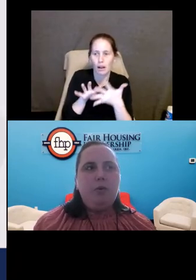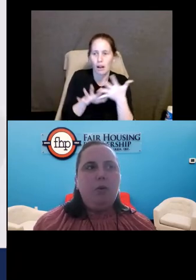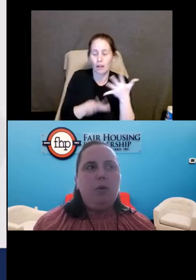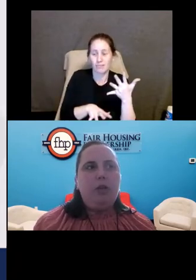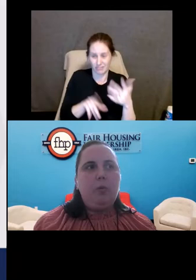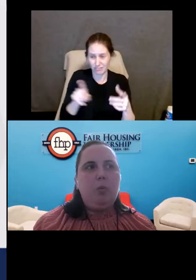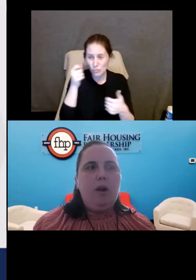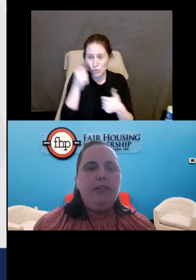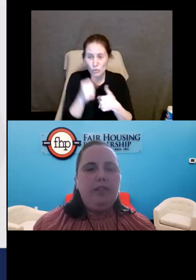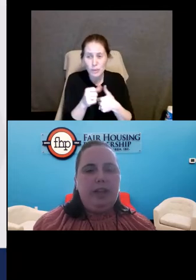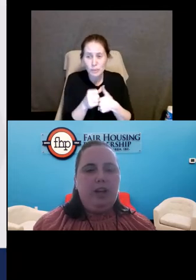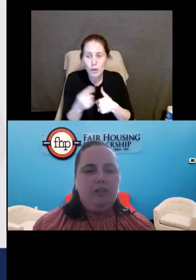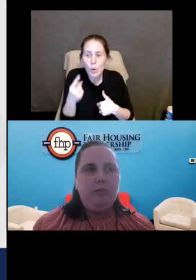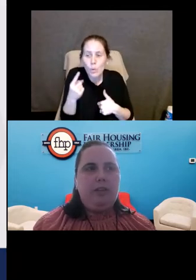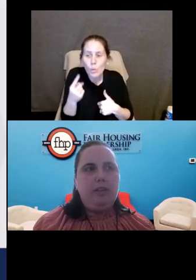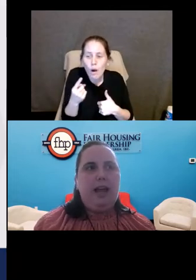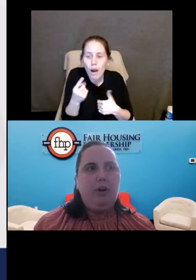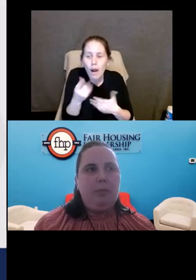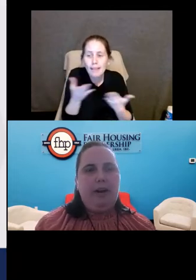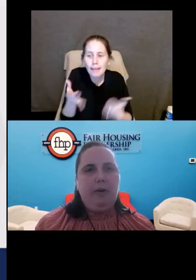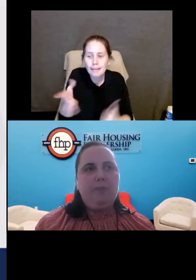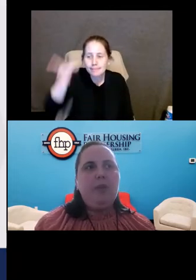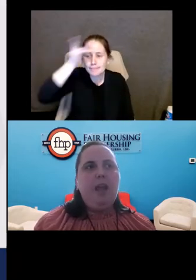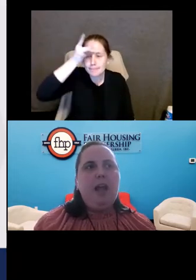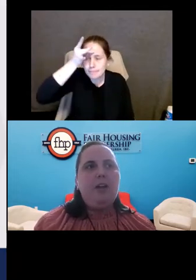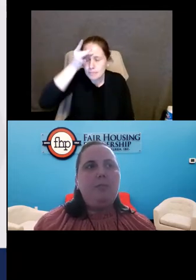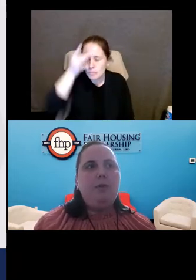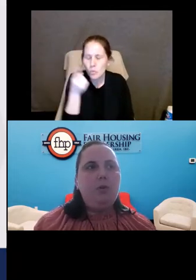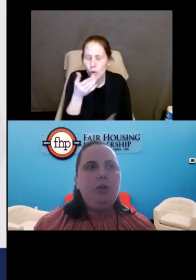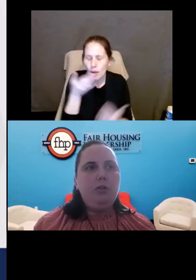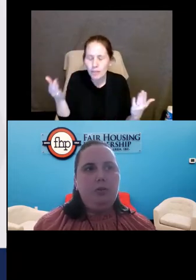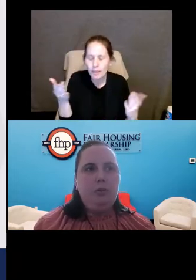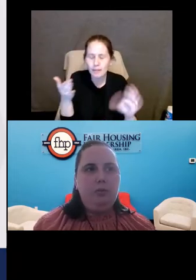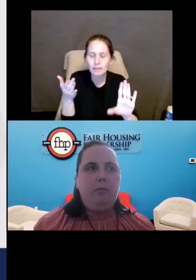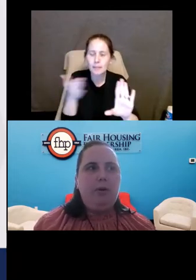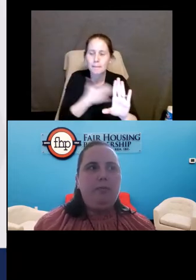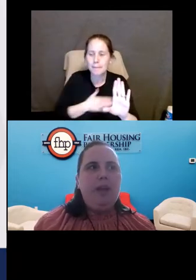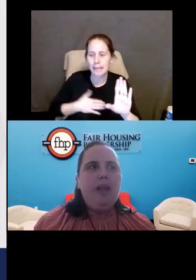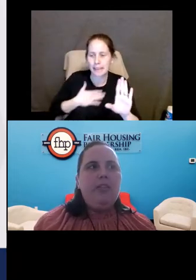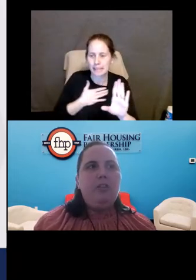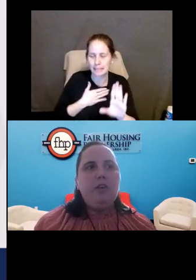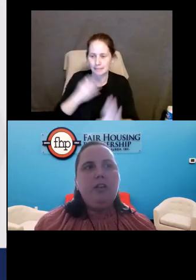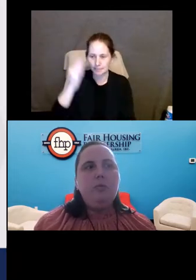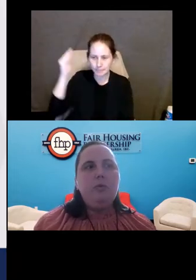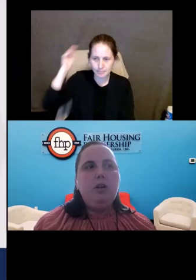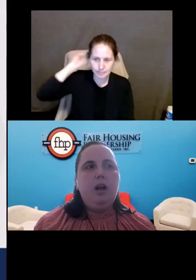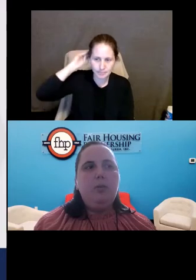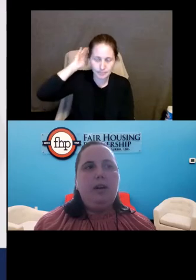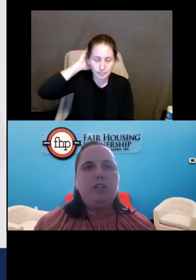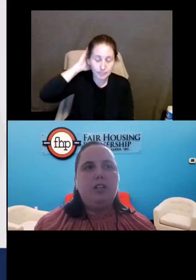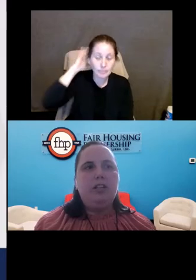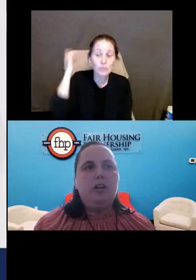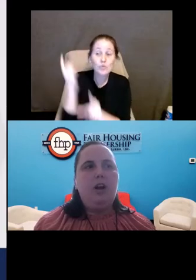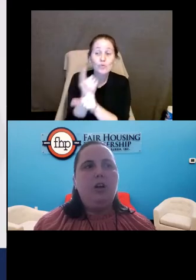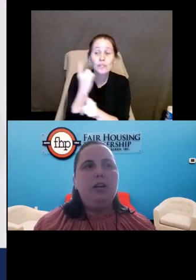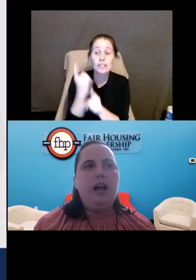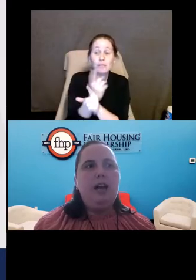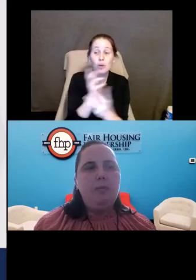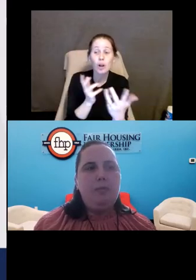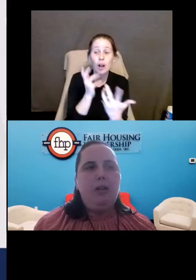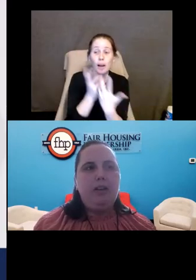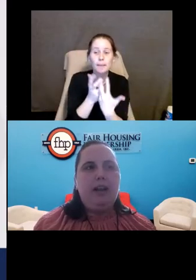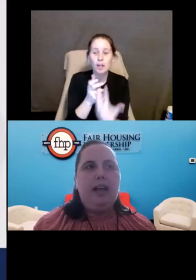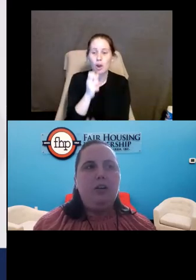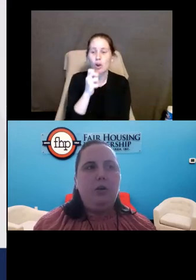you remember only one thing from this entire panel, I implore you to remember that reasonable accommodations are